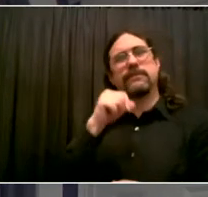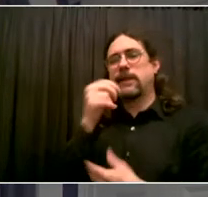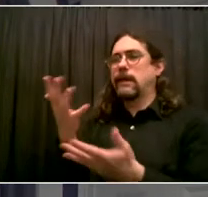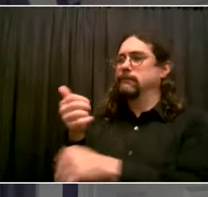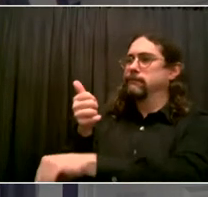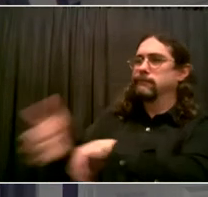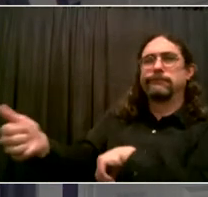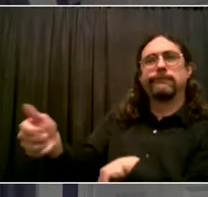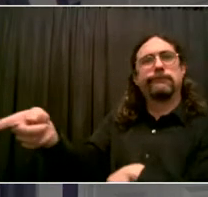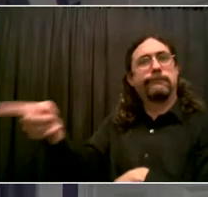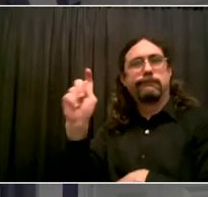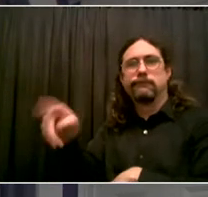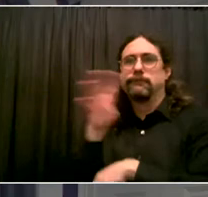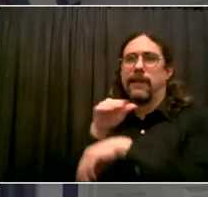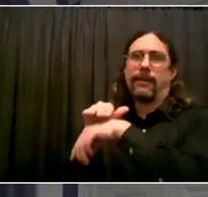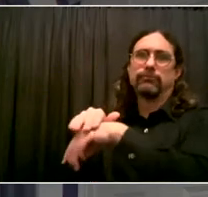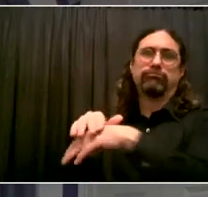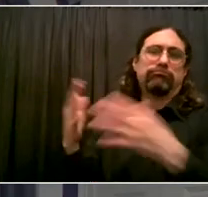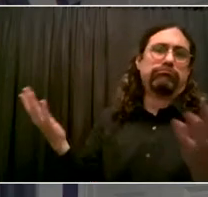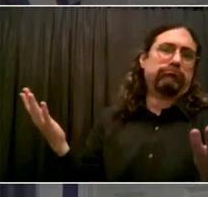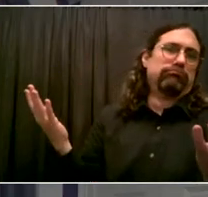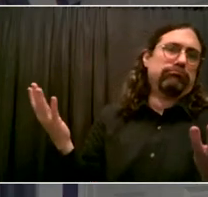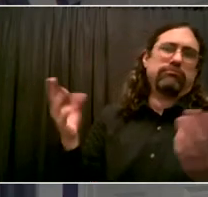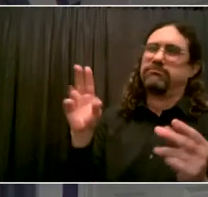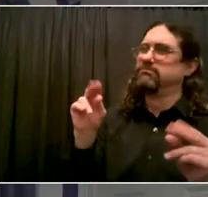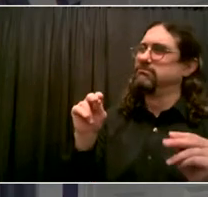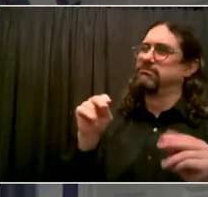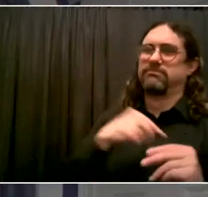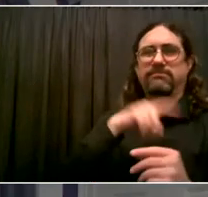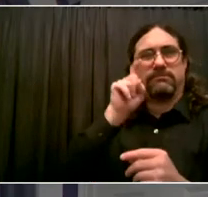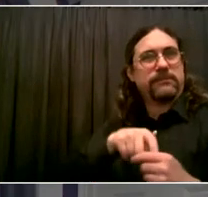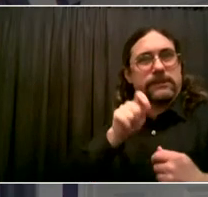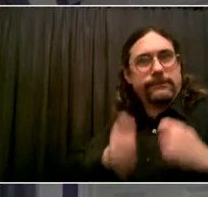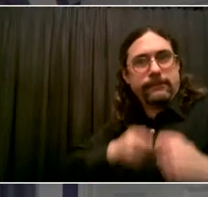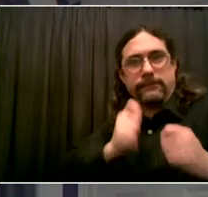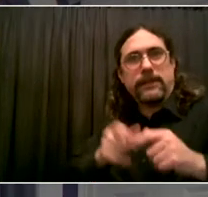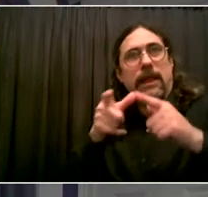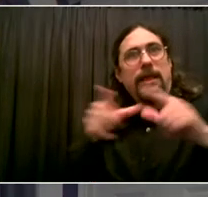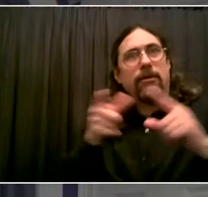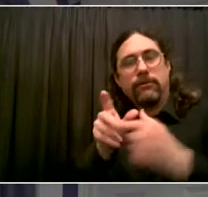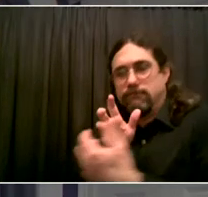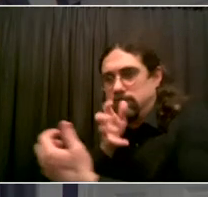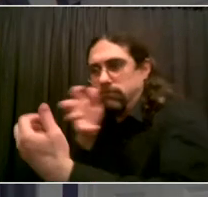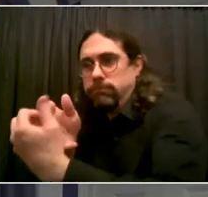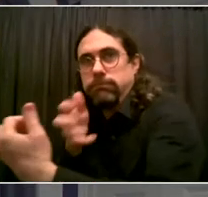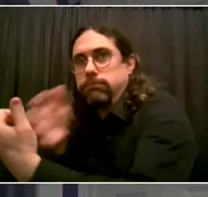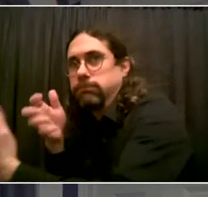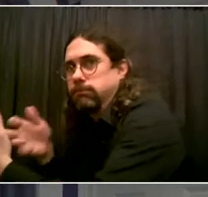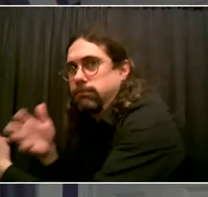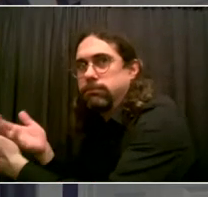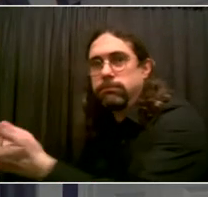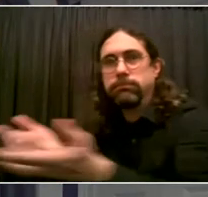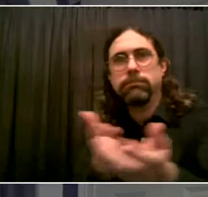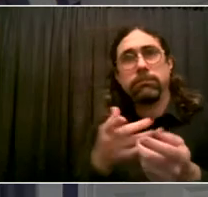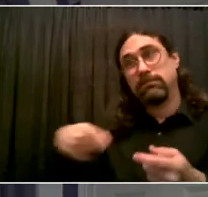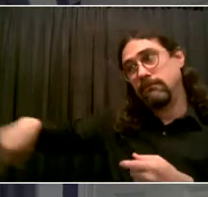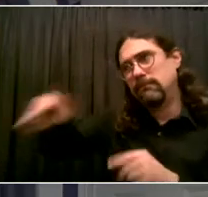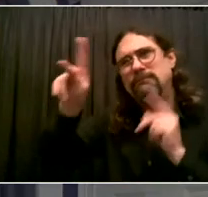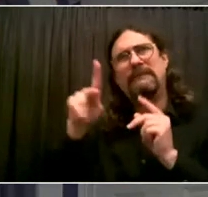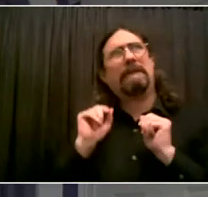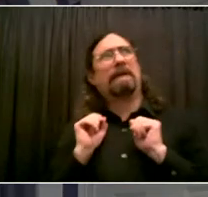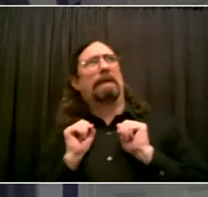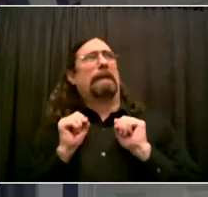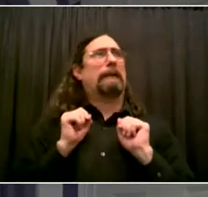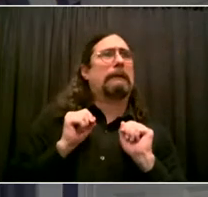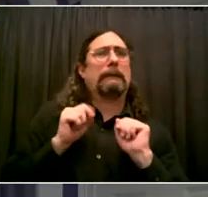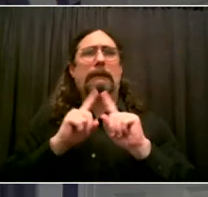services and access for our underserved New Yorkers, this is the start. We need to get New York